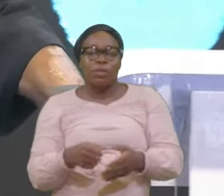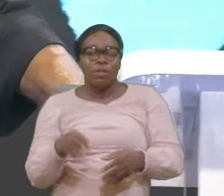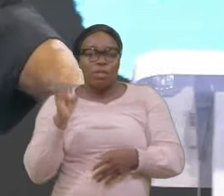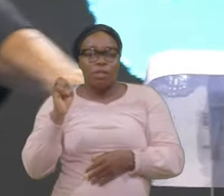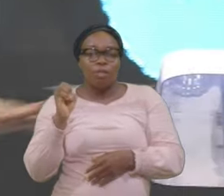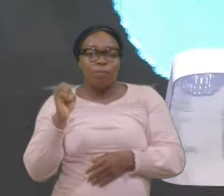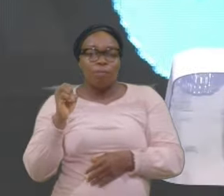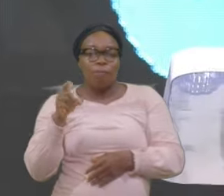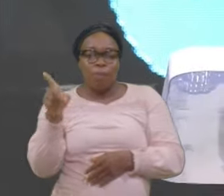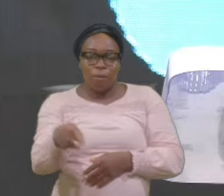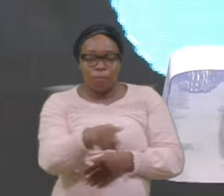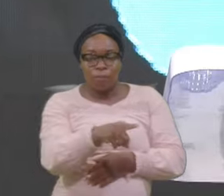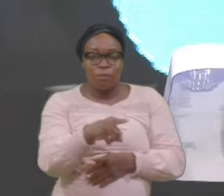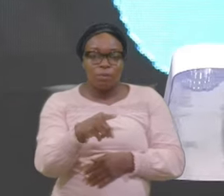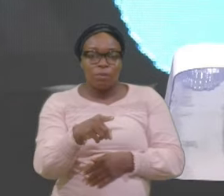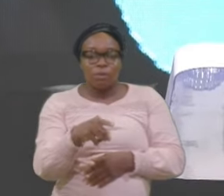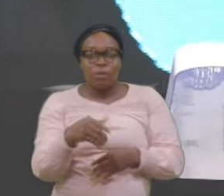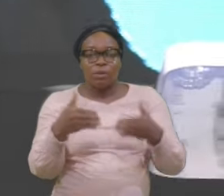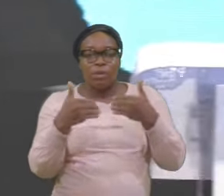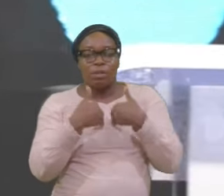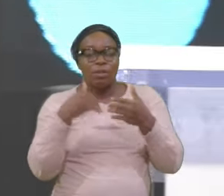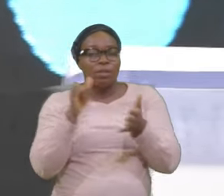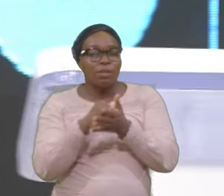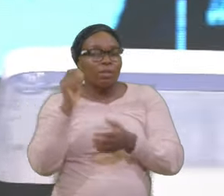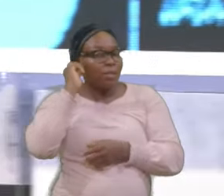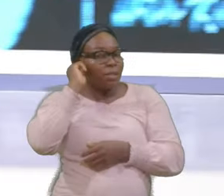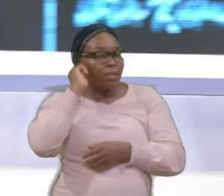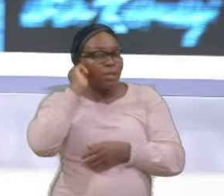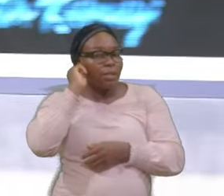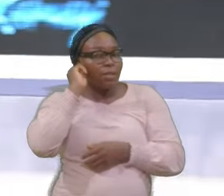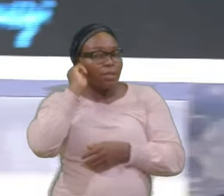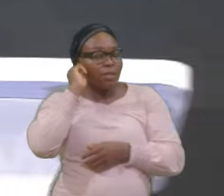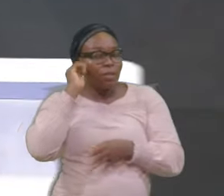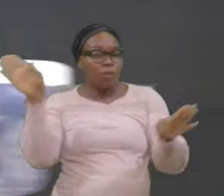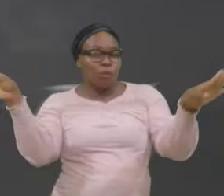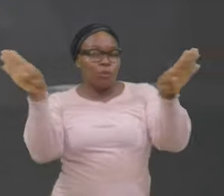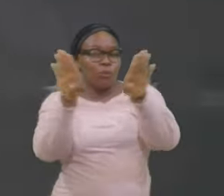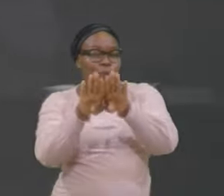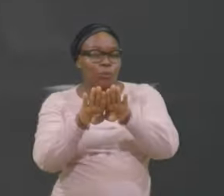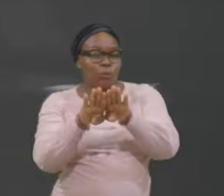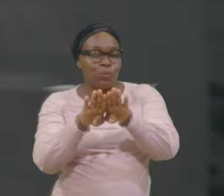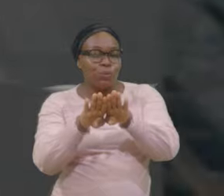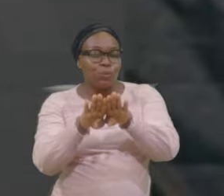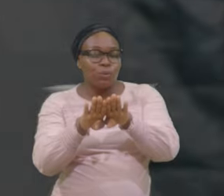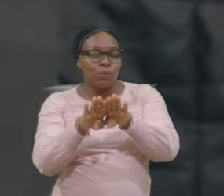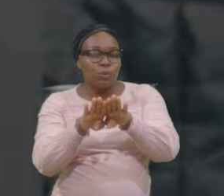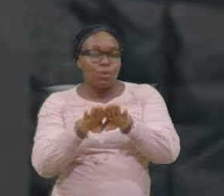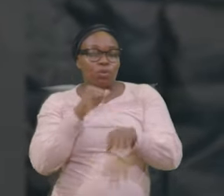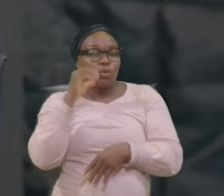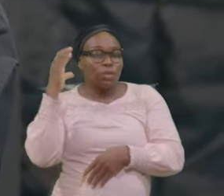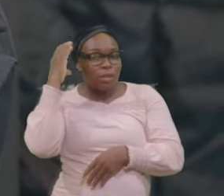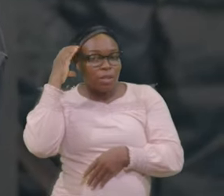It became Lost He was lost And he is found And he